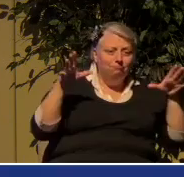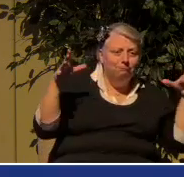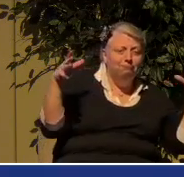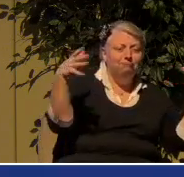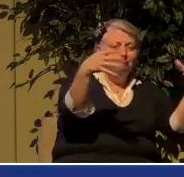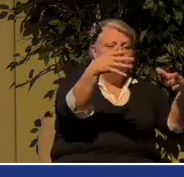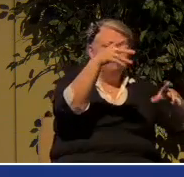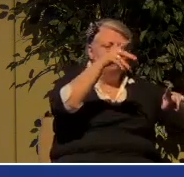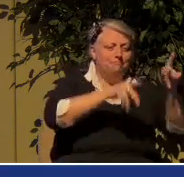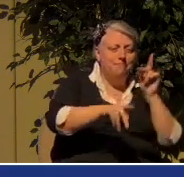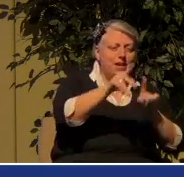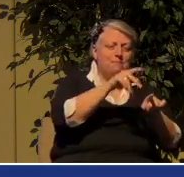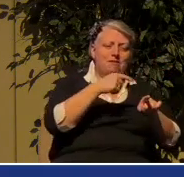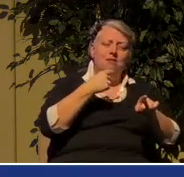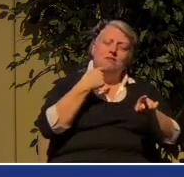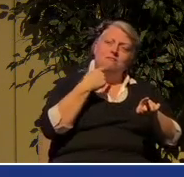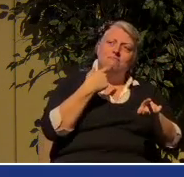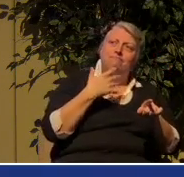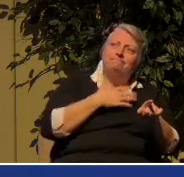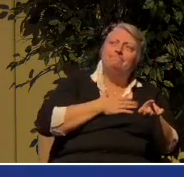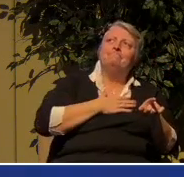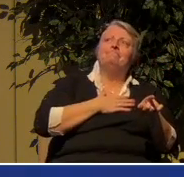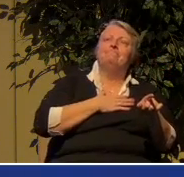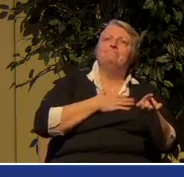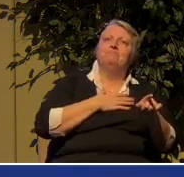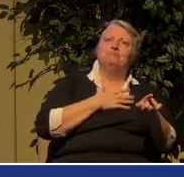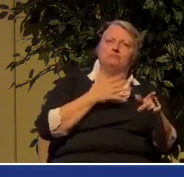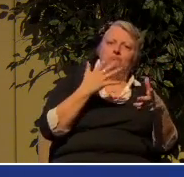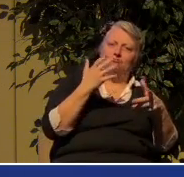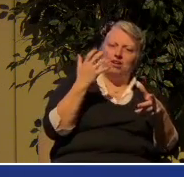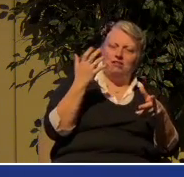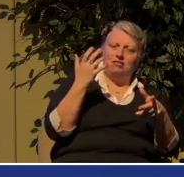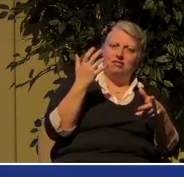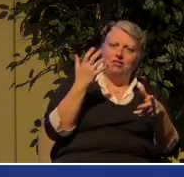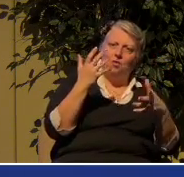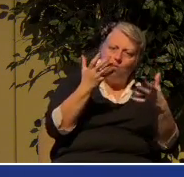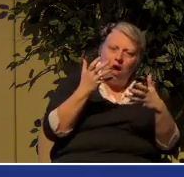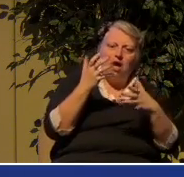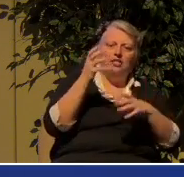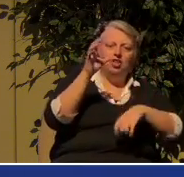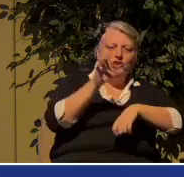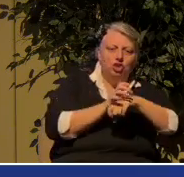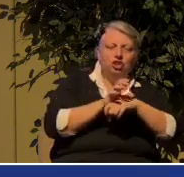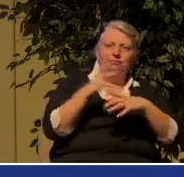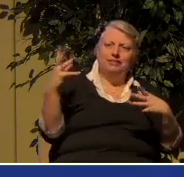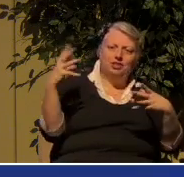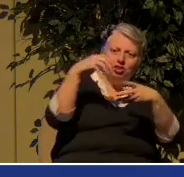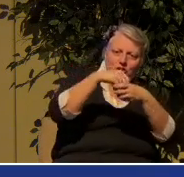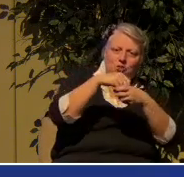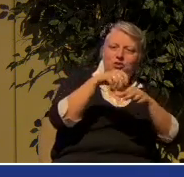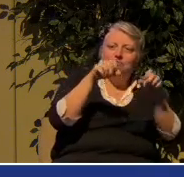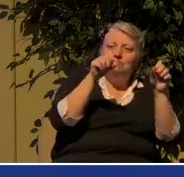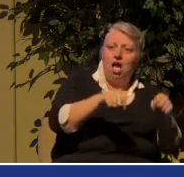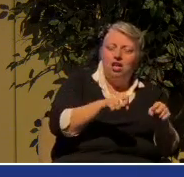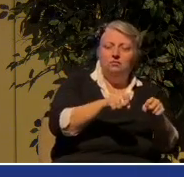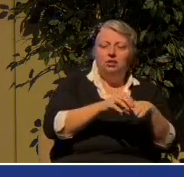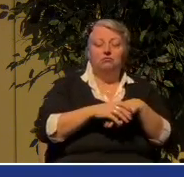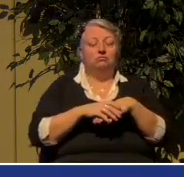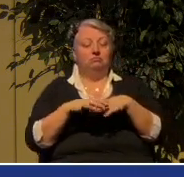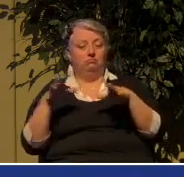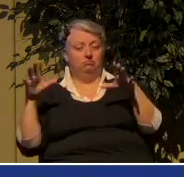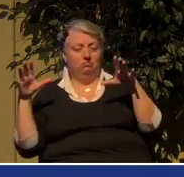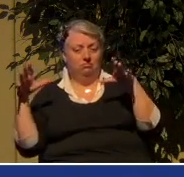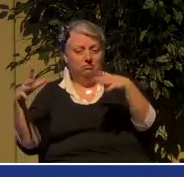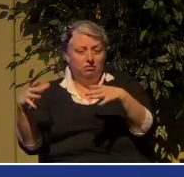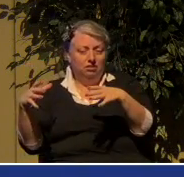do everything they can to embrace, to make the church as inclusive as possible. And another group of people who